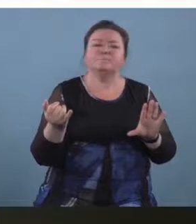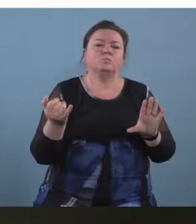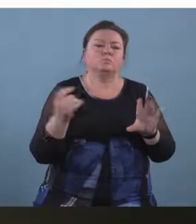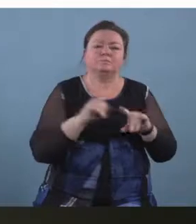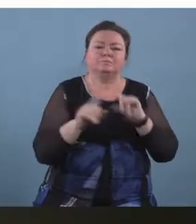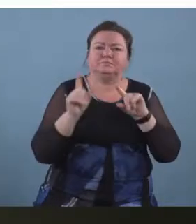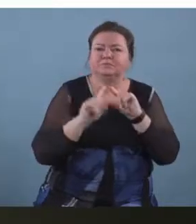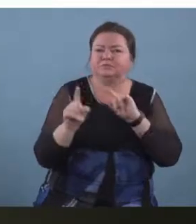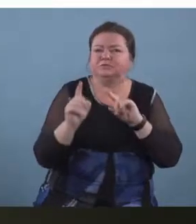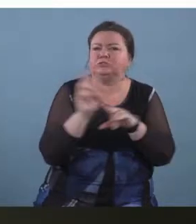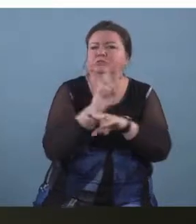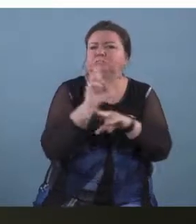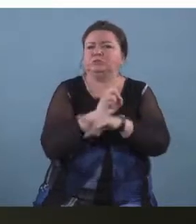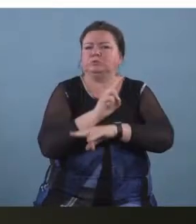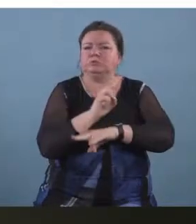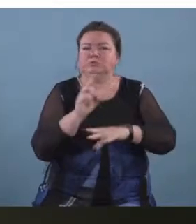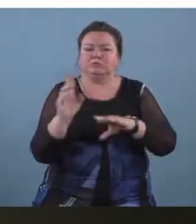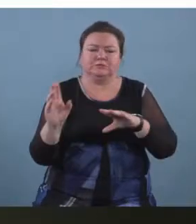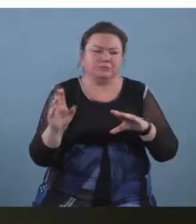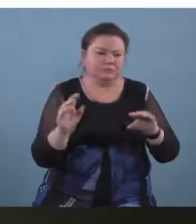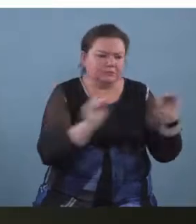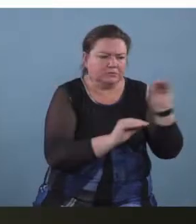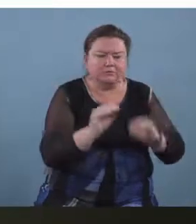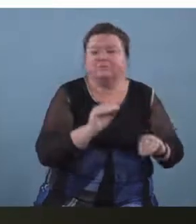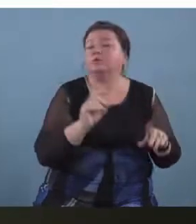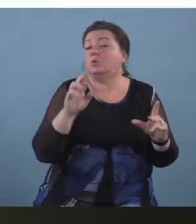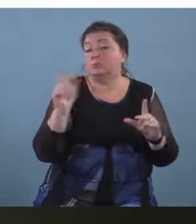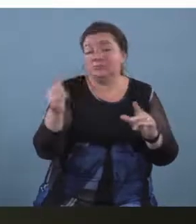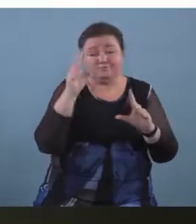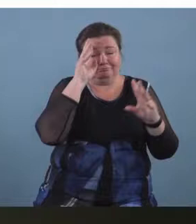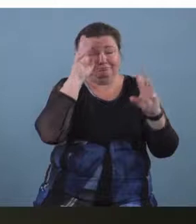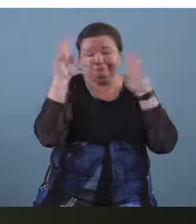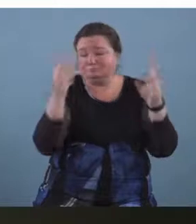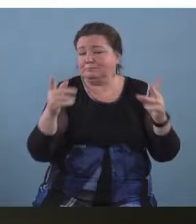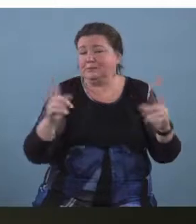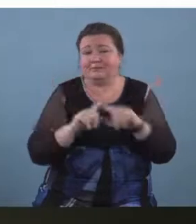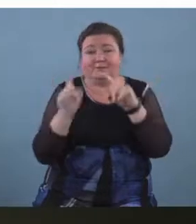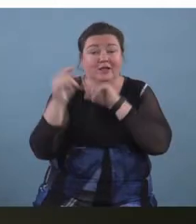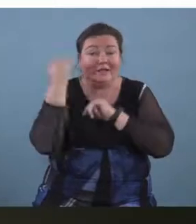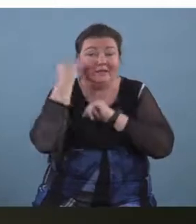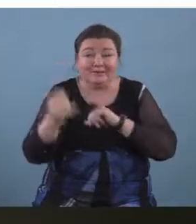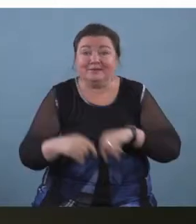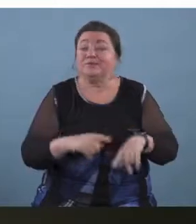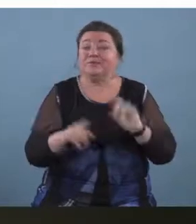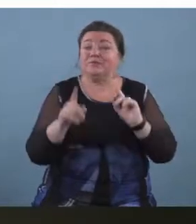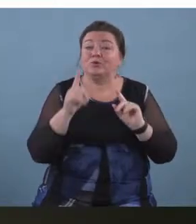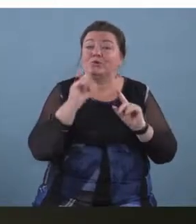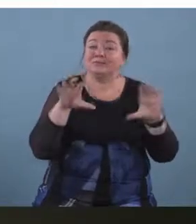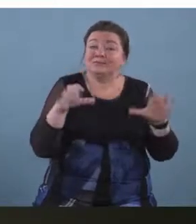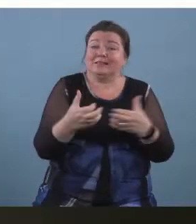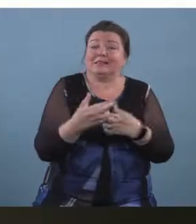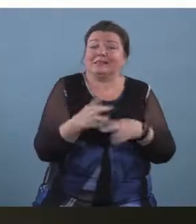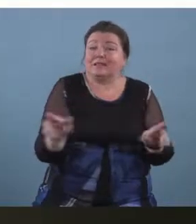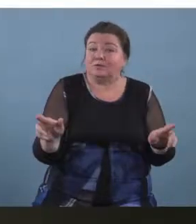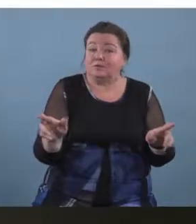using the table or you can be quite resourceful there are many things that you could use in a classroom even if you didn't